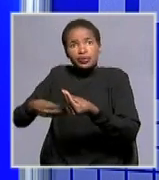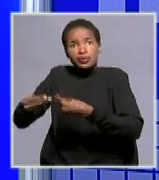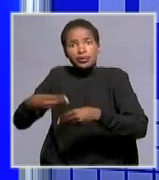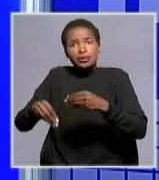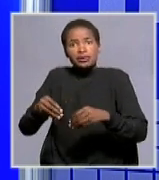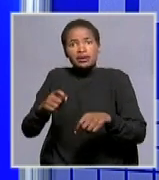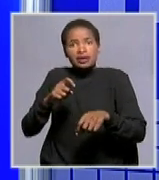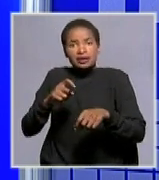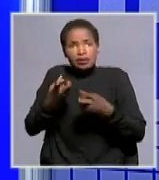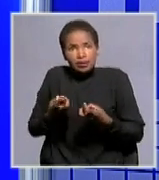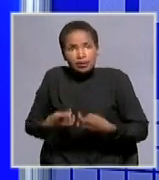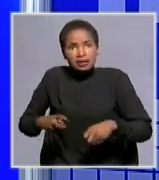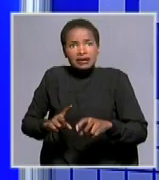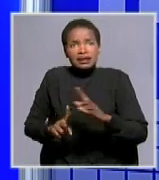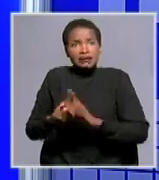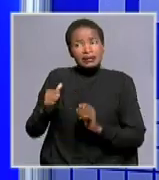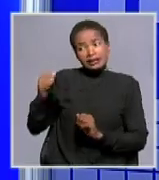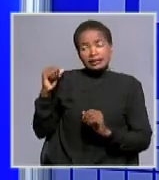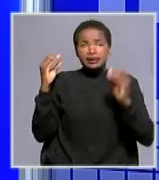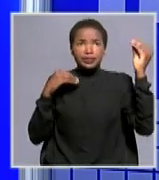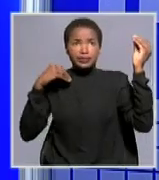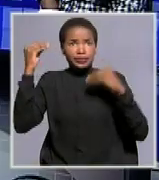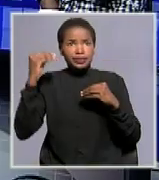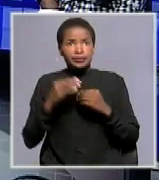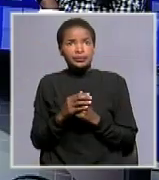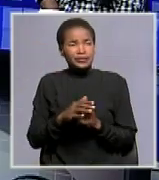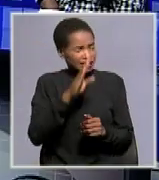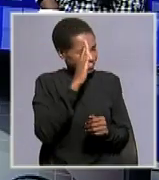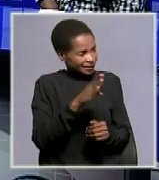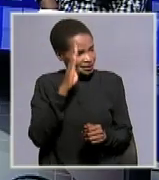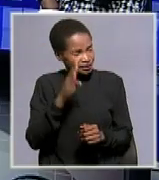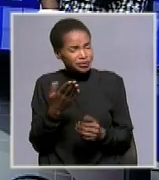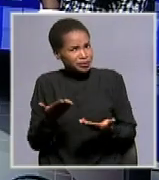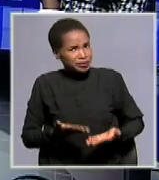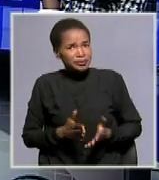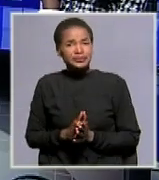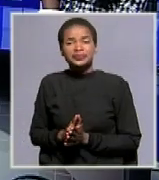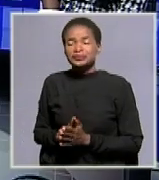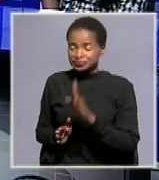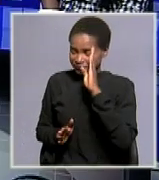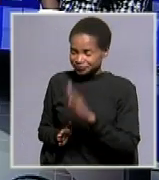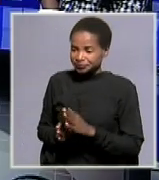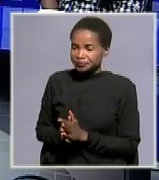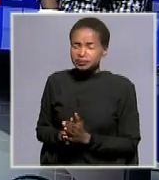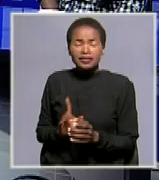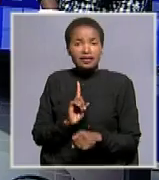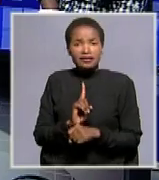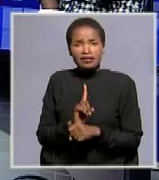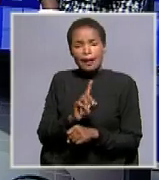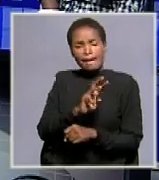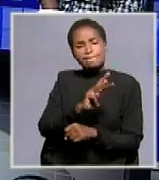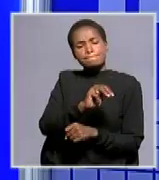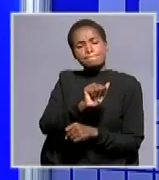at UNAM yesterday so good afternoon ladies and welcome to NBC firstly let's start with you